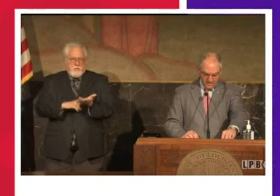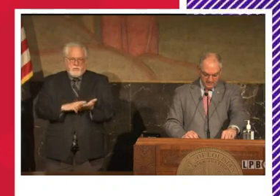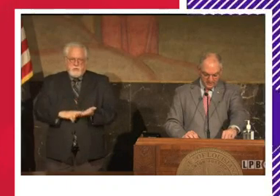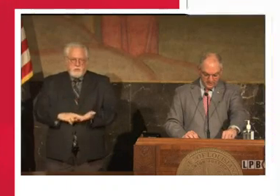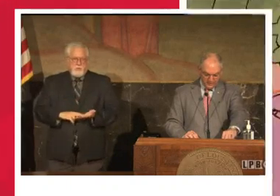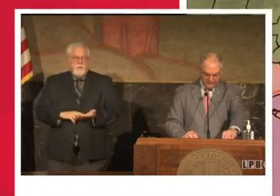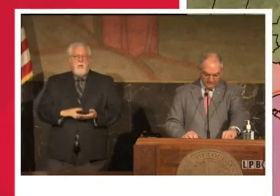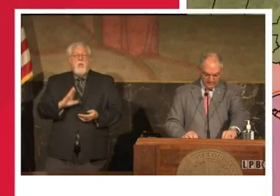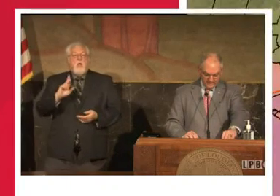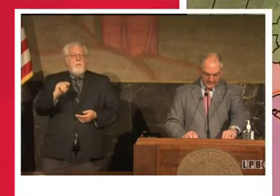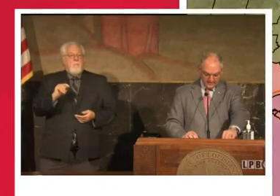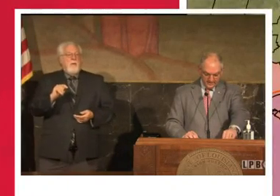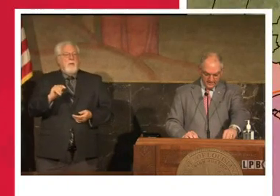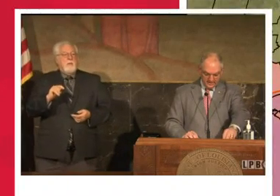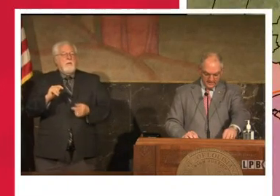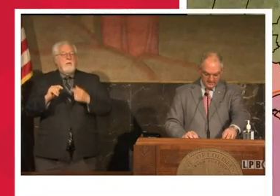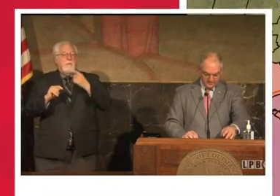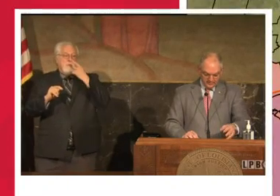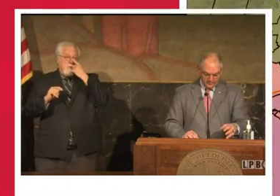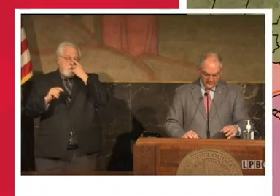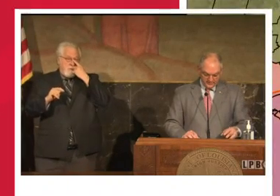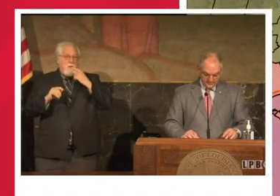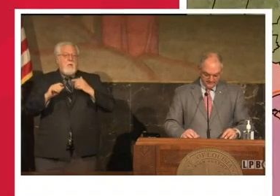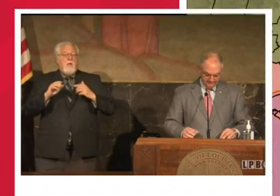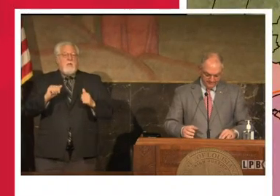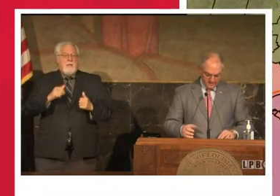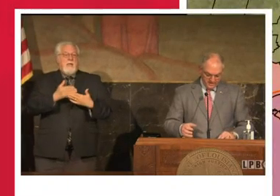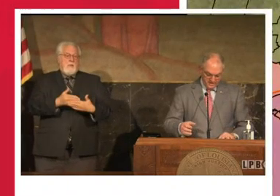but you do have the ability to preregister.